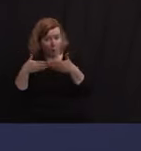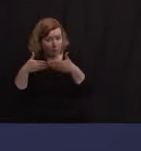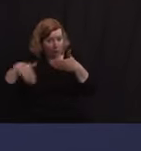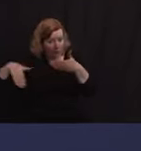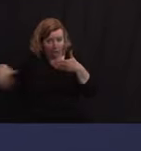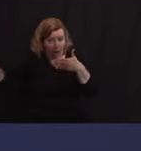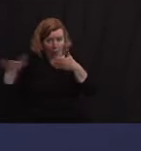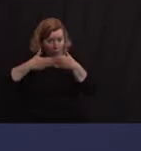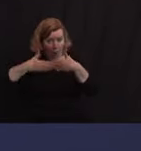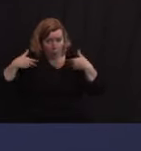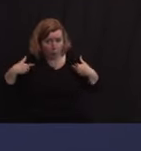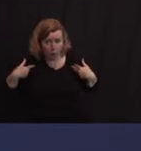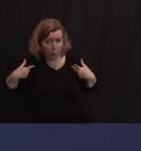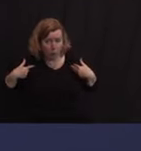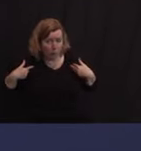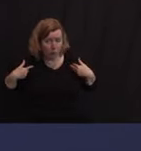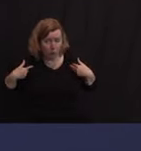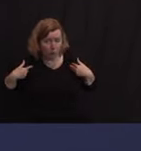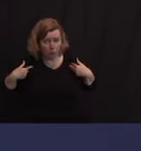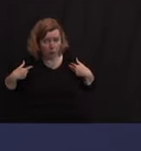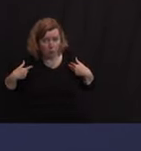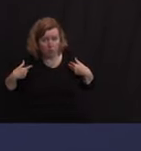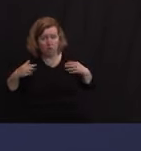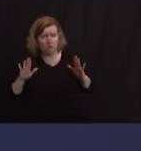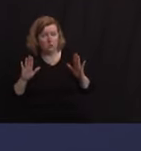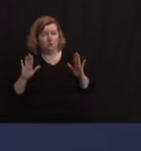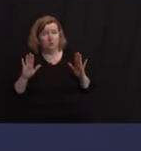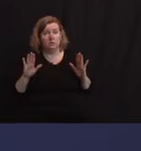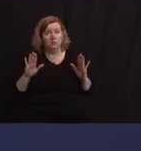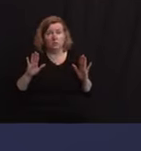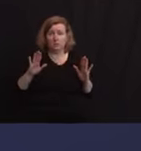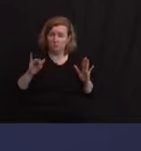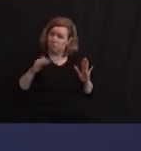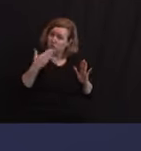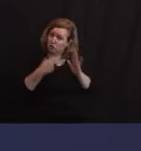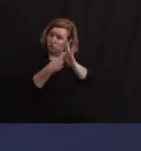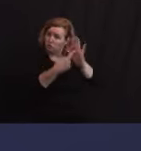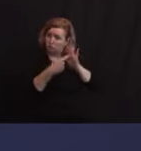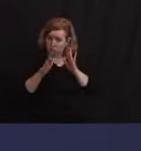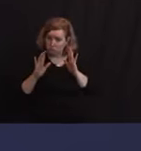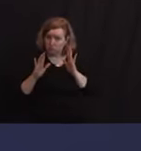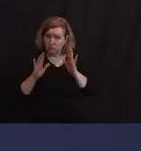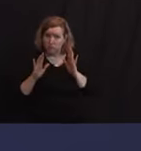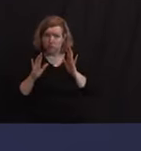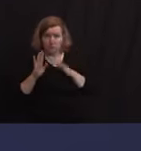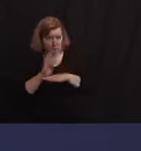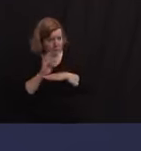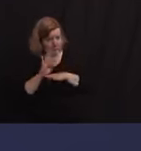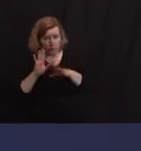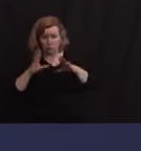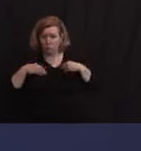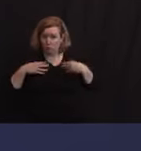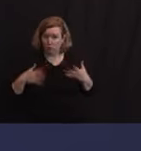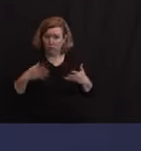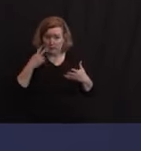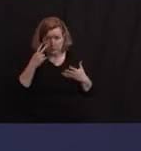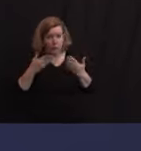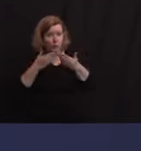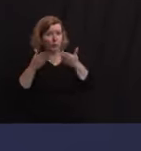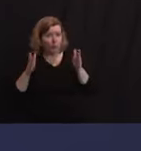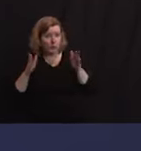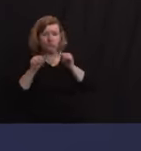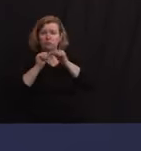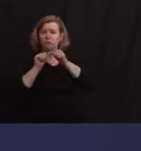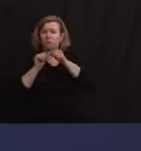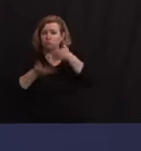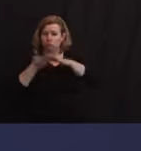be a badge of honor for New Jersey, not just for us, but for all of us, that folks, proprietors, look at the, and that's not to